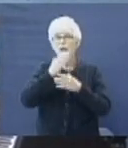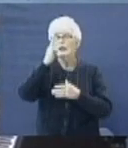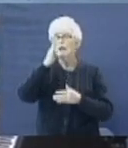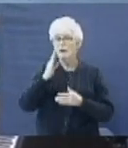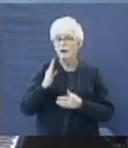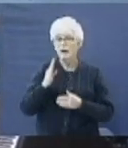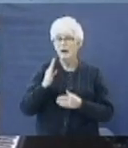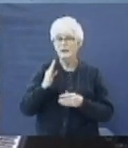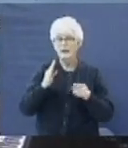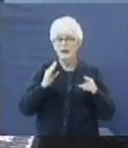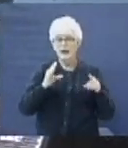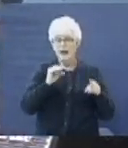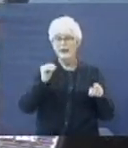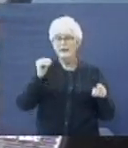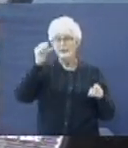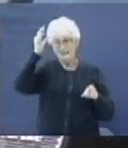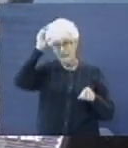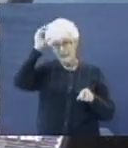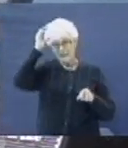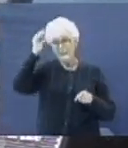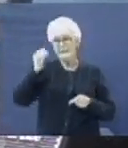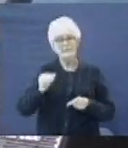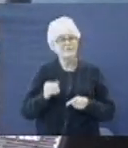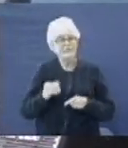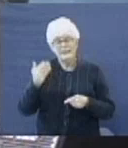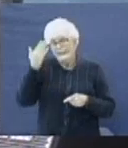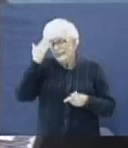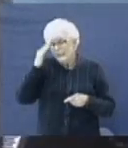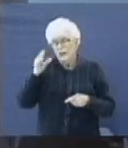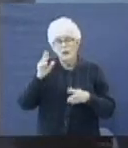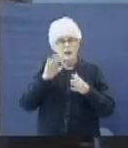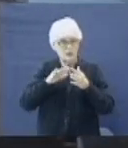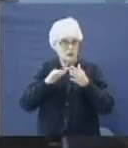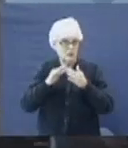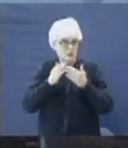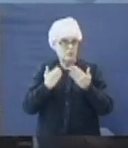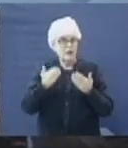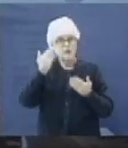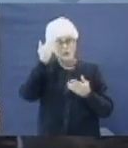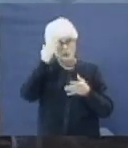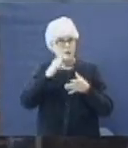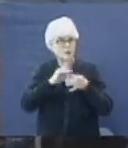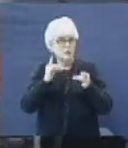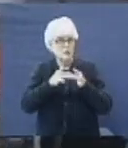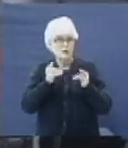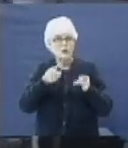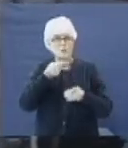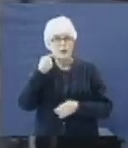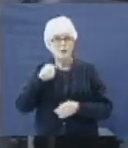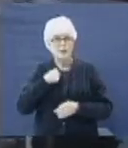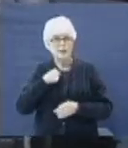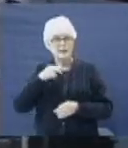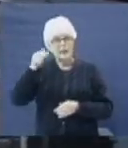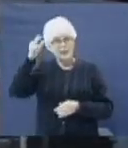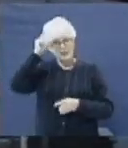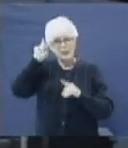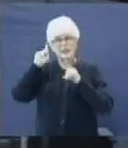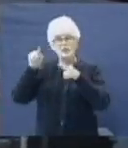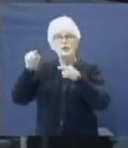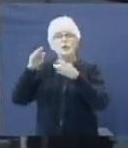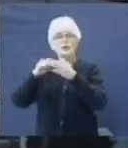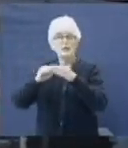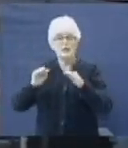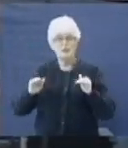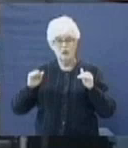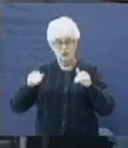and Satan. You study your Bible, you know the story better than I do. Satan is heading once again to the